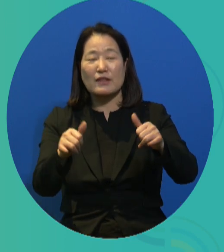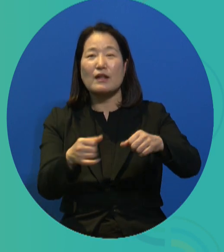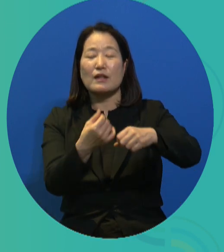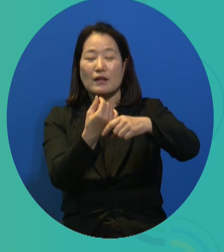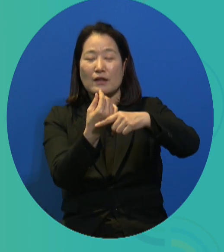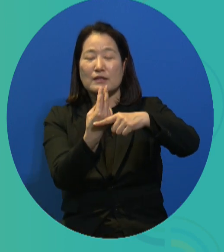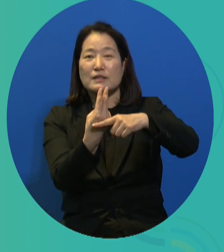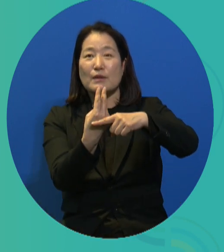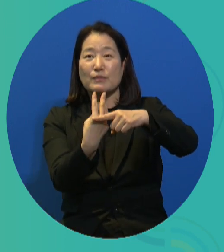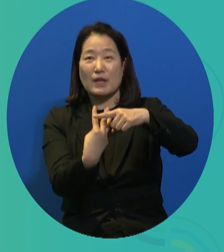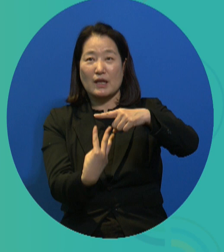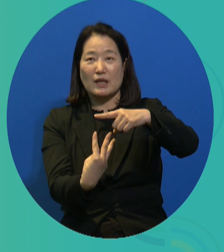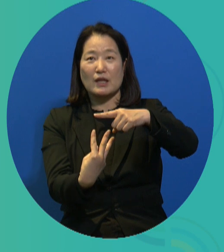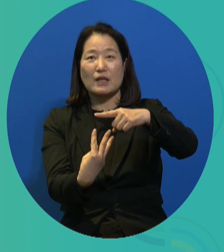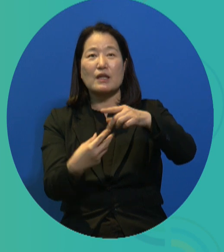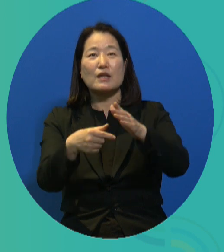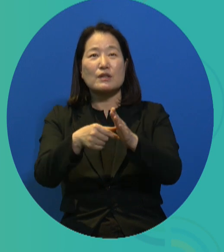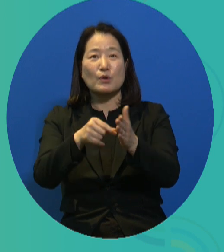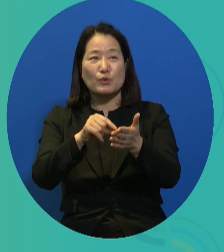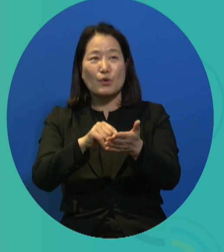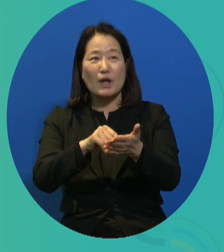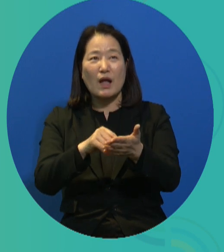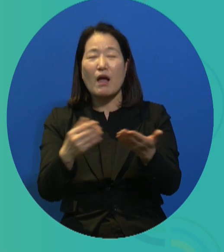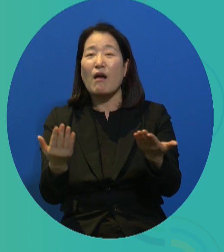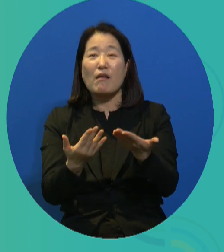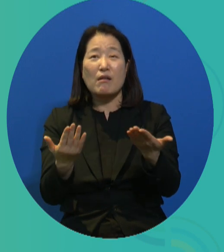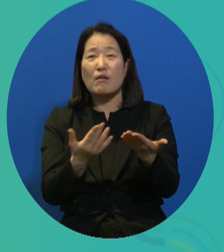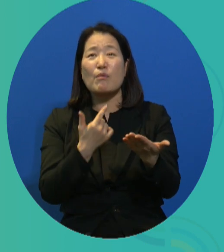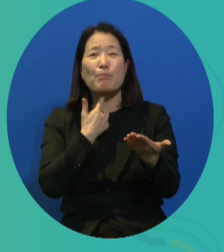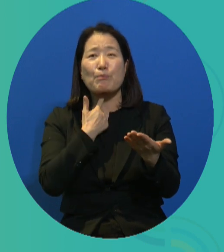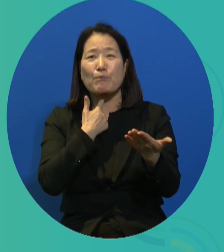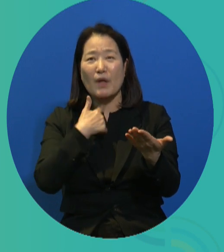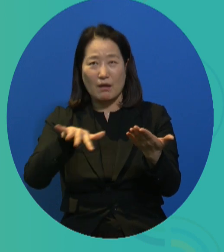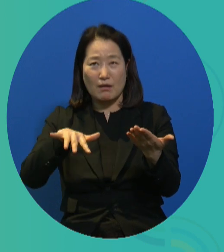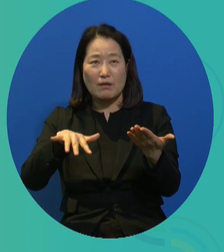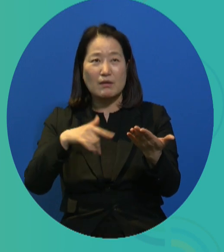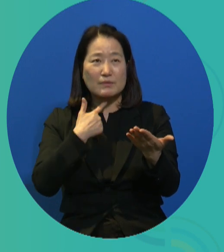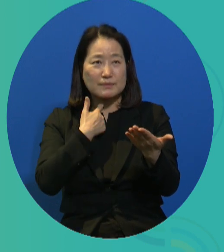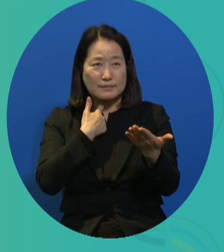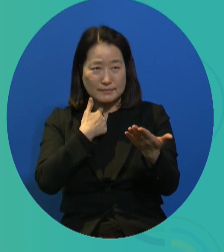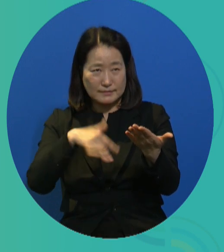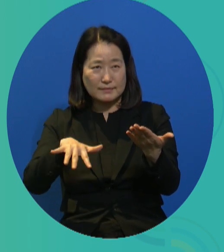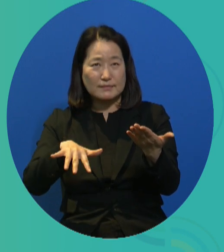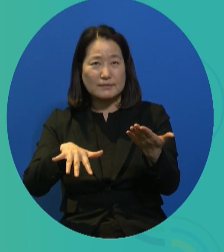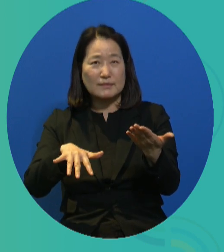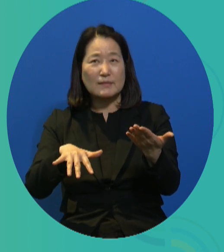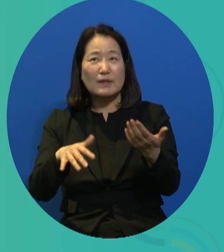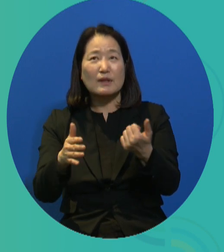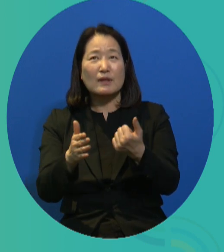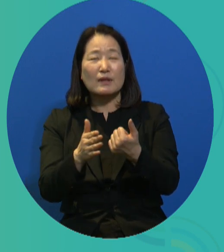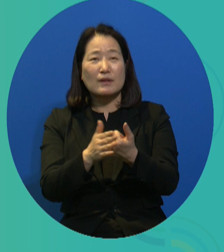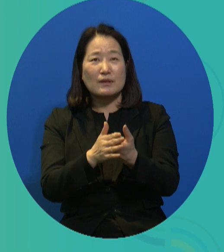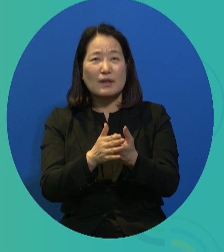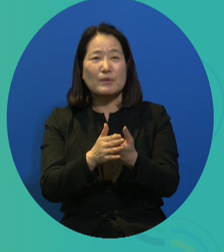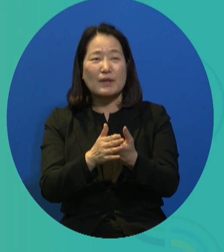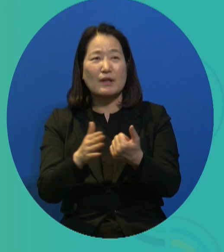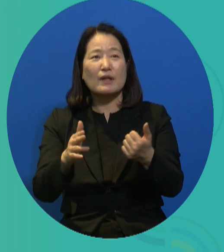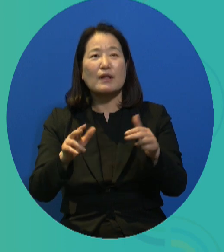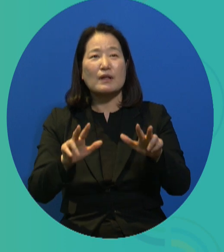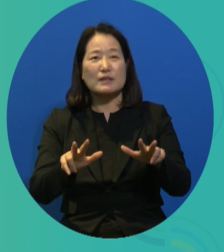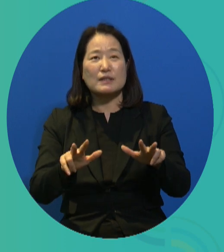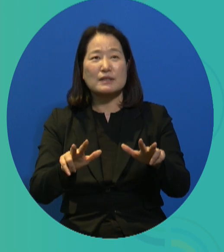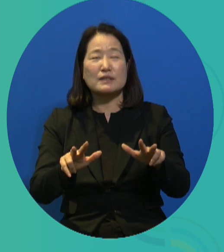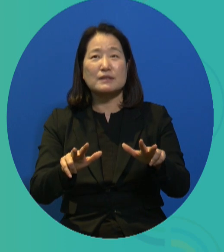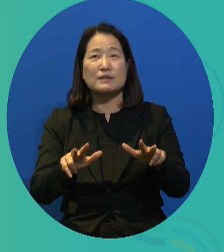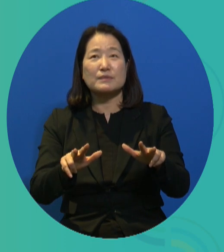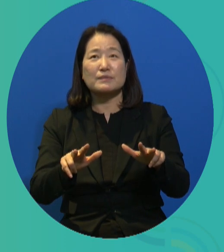about two thirds of disabled body people had never held a job. They couldn't be classified as unemployed because they